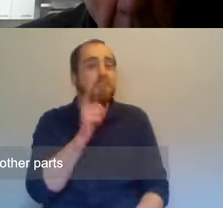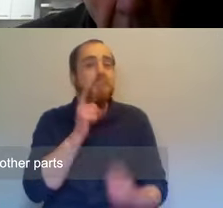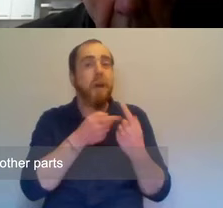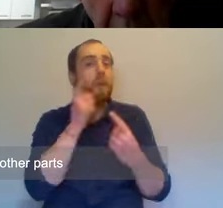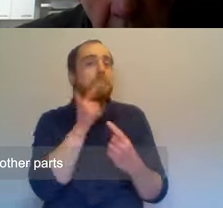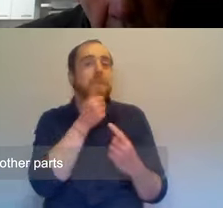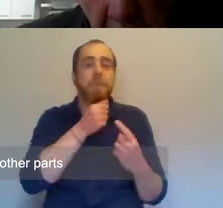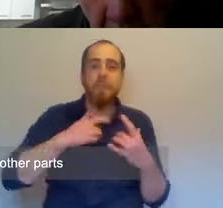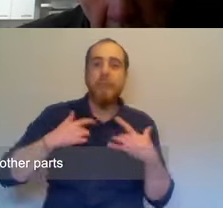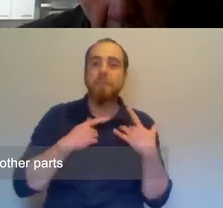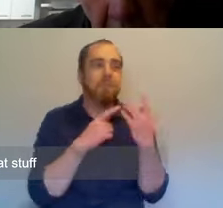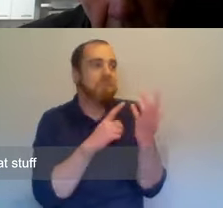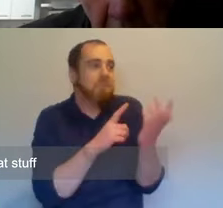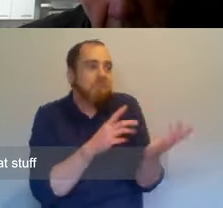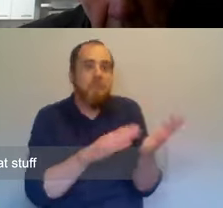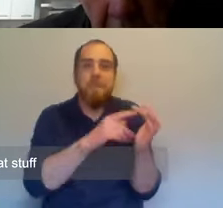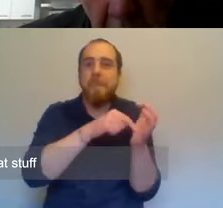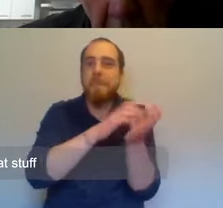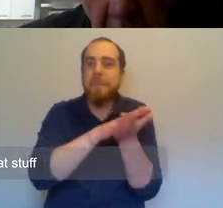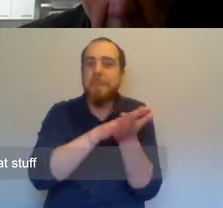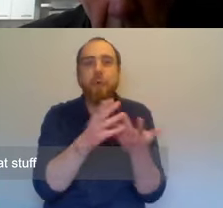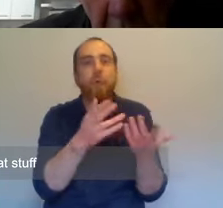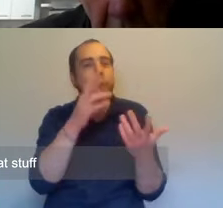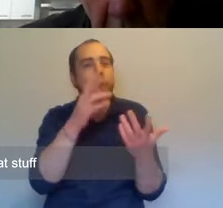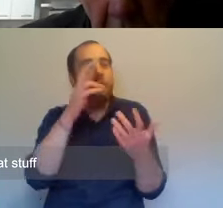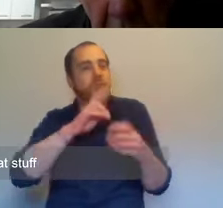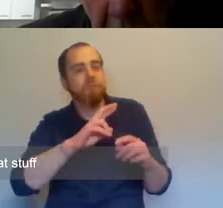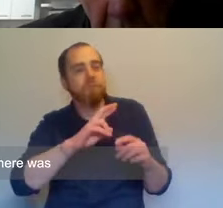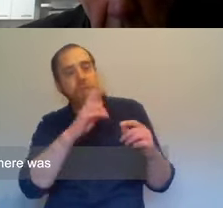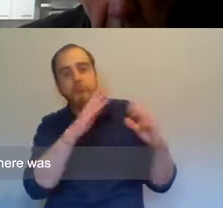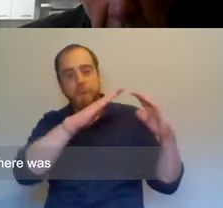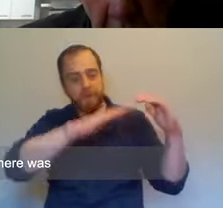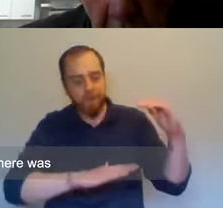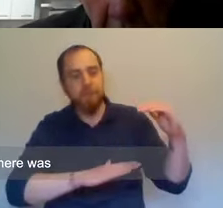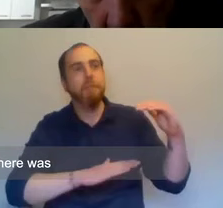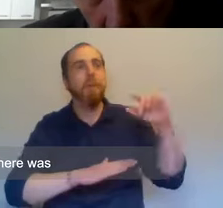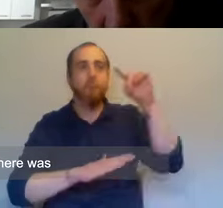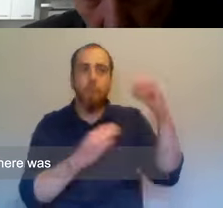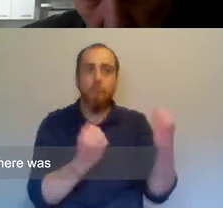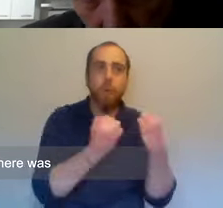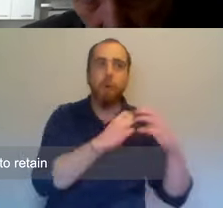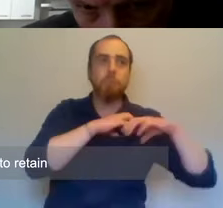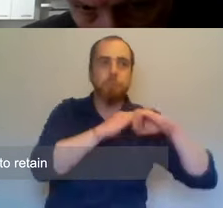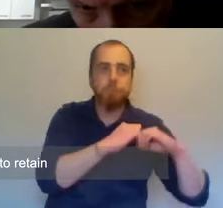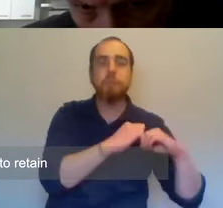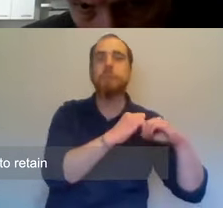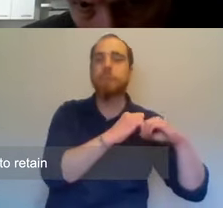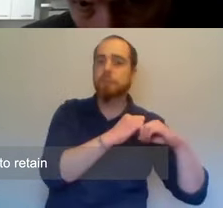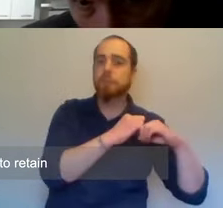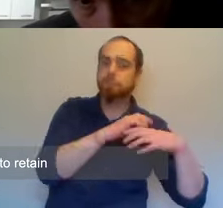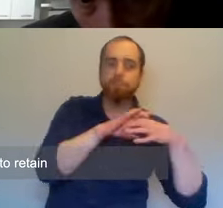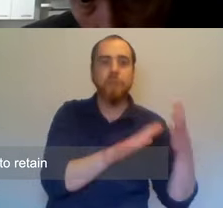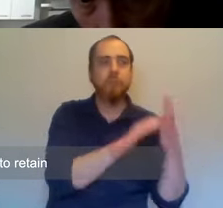parts, other, other parts of the Republic. I found that stuff quite fascinating, because there was an effort being made there to